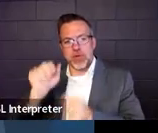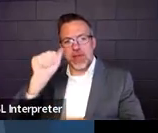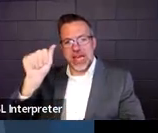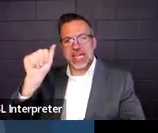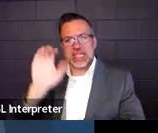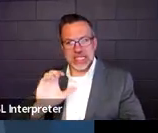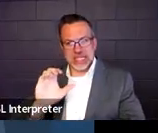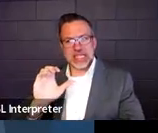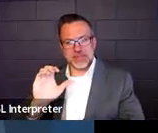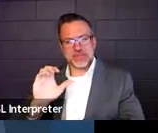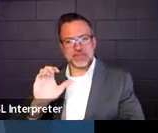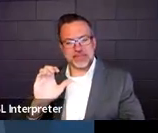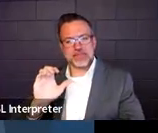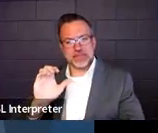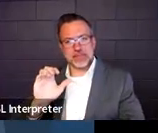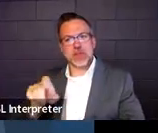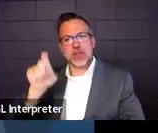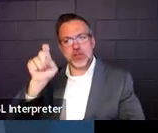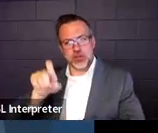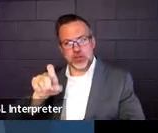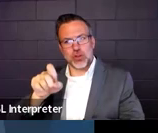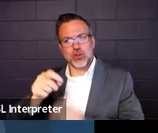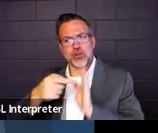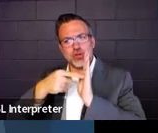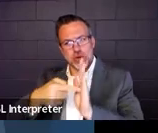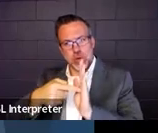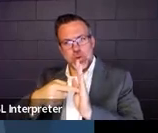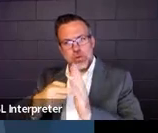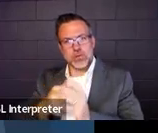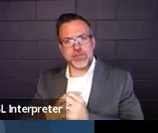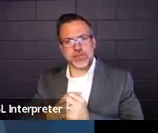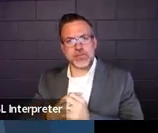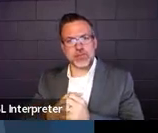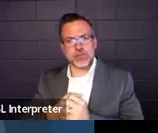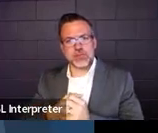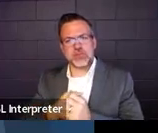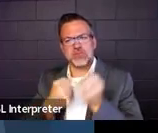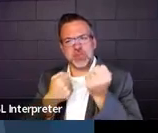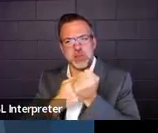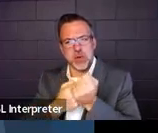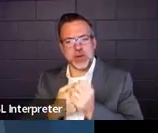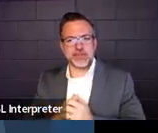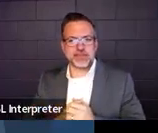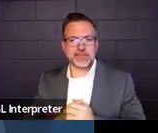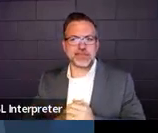are updated and showing that movement and the supports that you're providing.